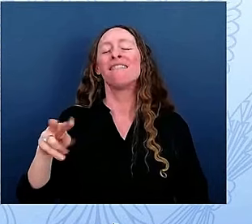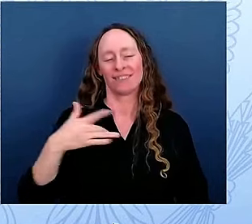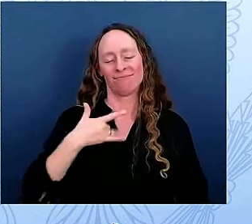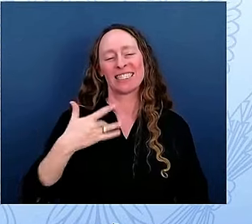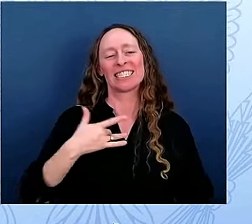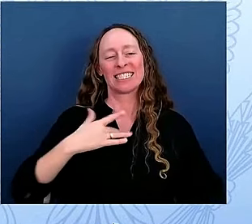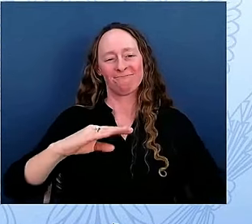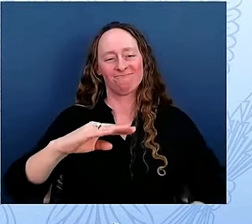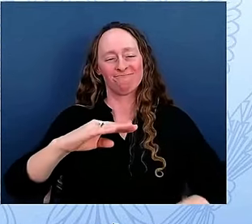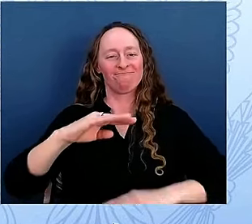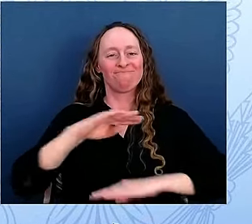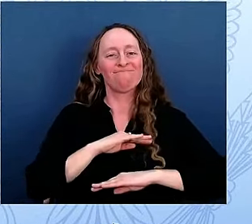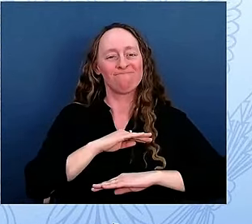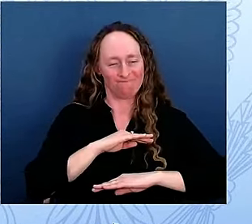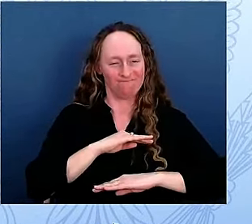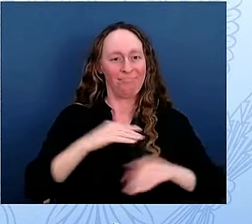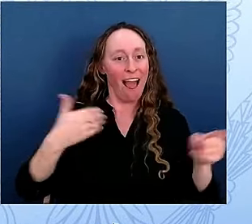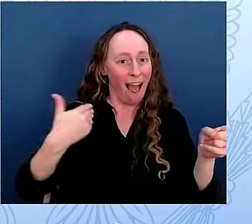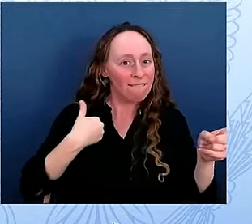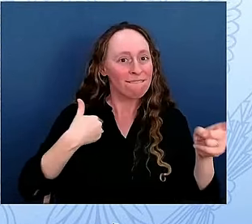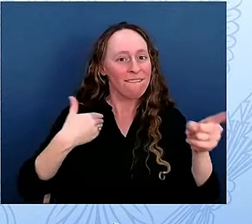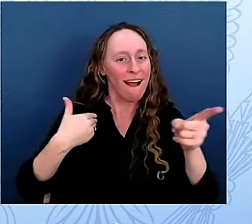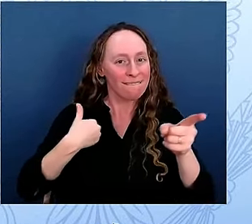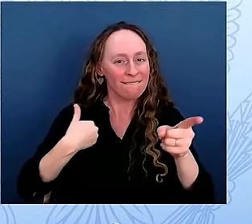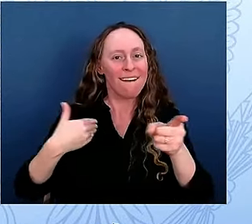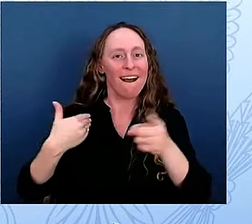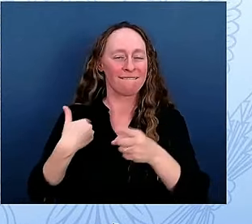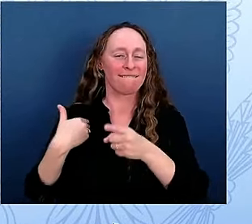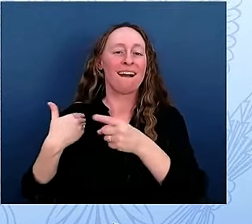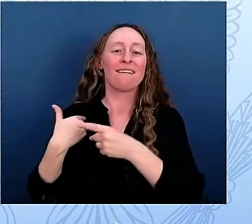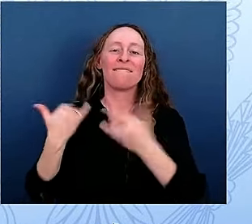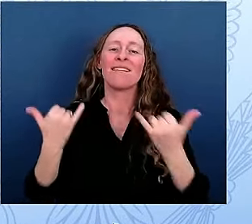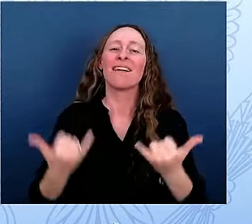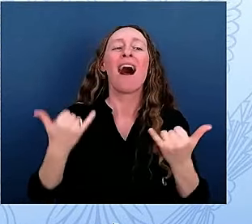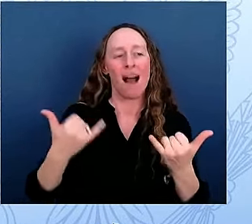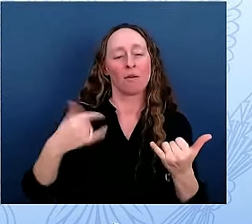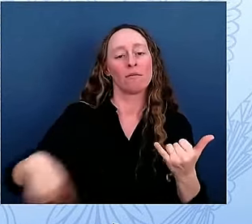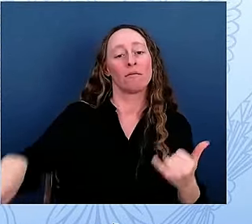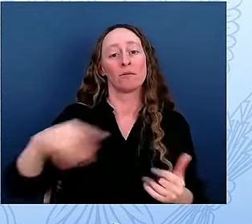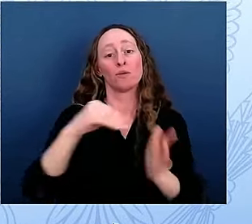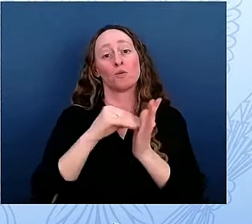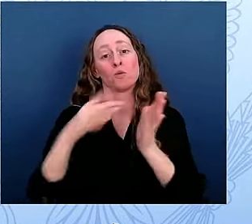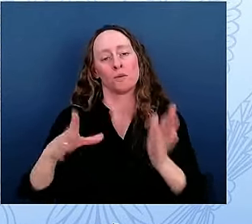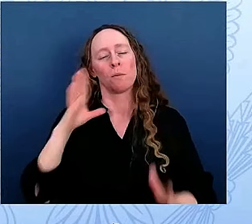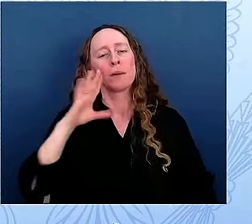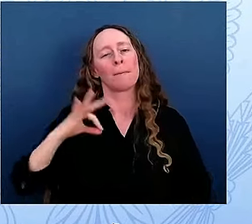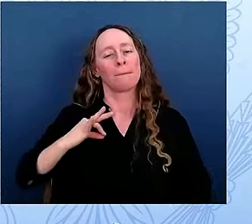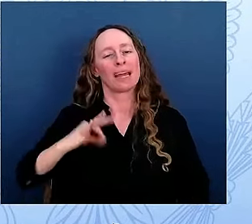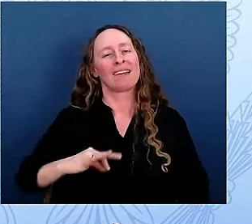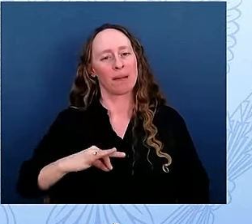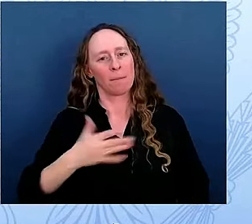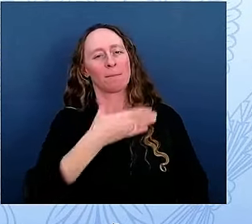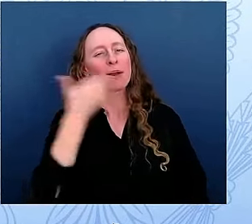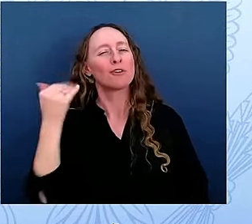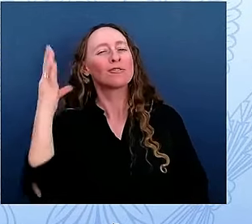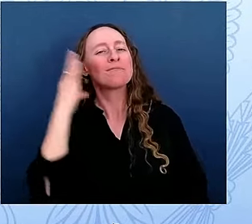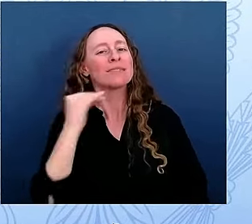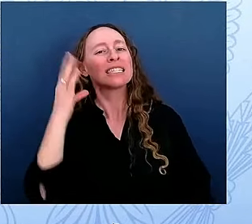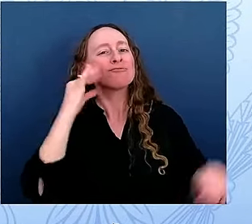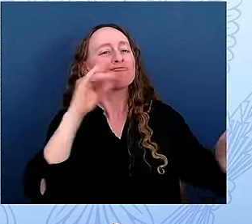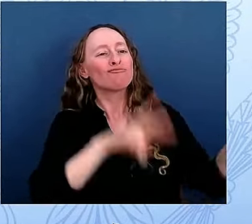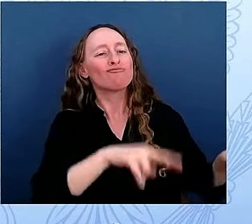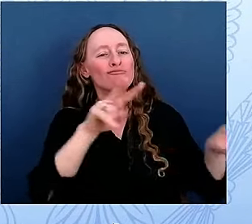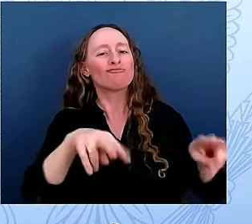I appreciate the efforts that have been made over the years to make the White House more accessible to our youth than it was for members of my